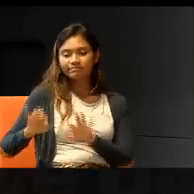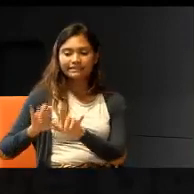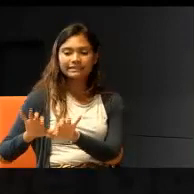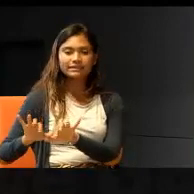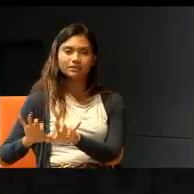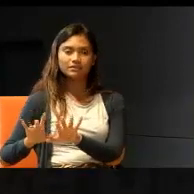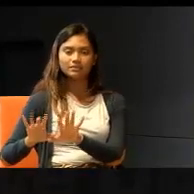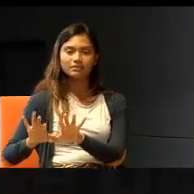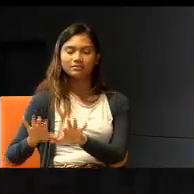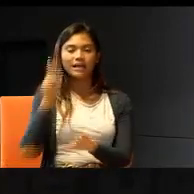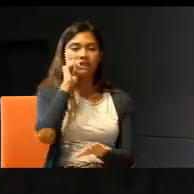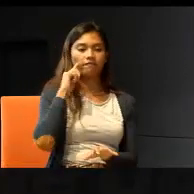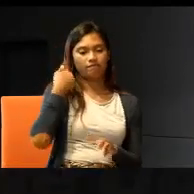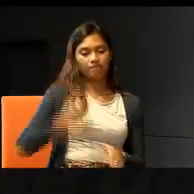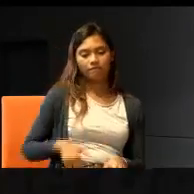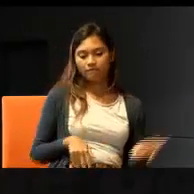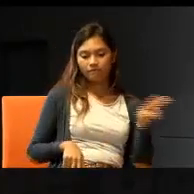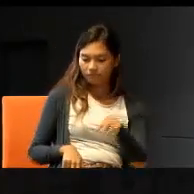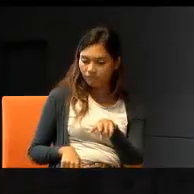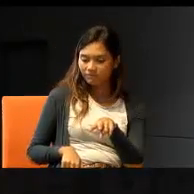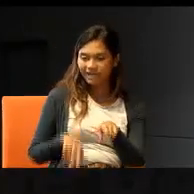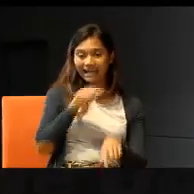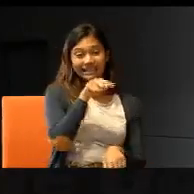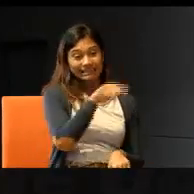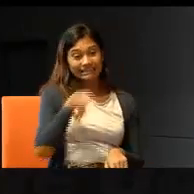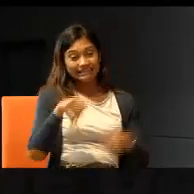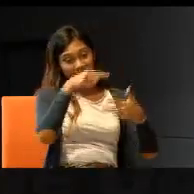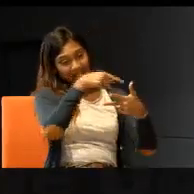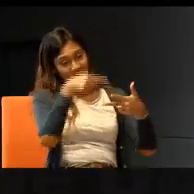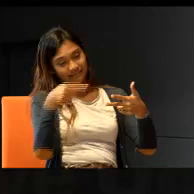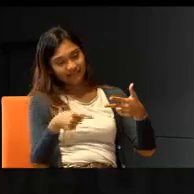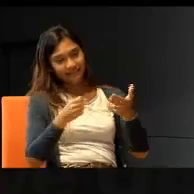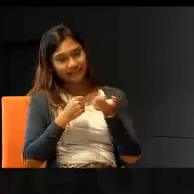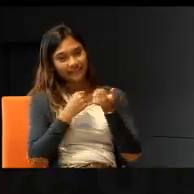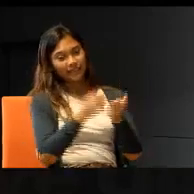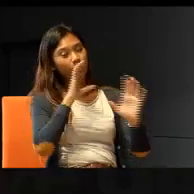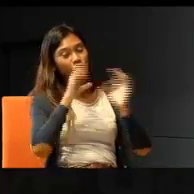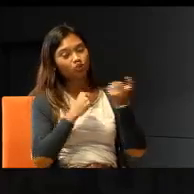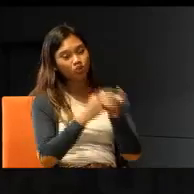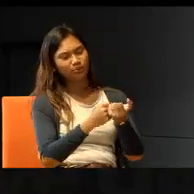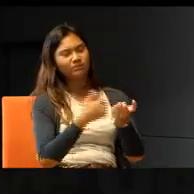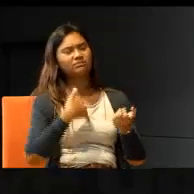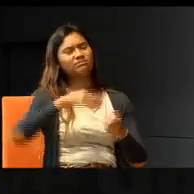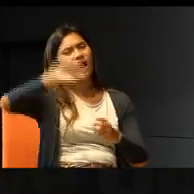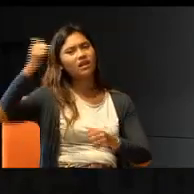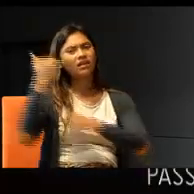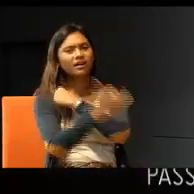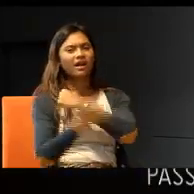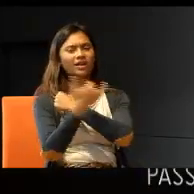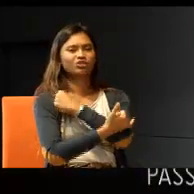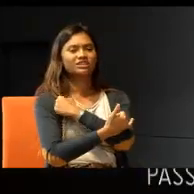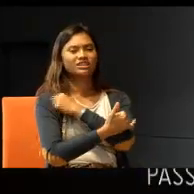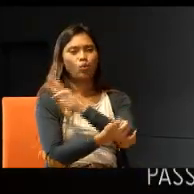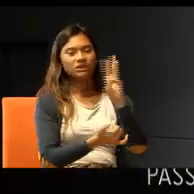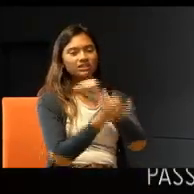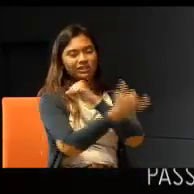screen. These are standard, in, Western countries. Yeah. If you go to, Australia, or America, or UK,